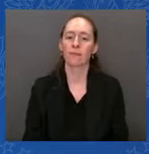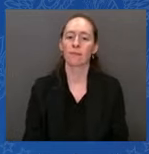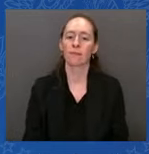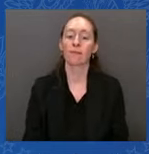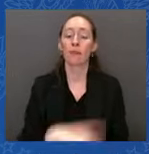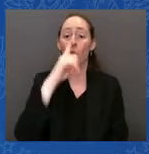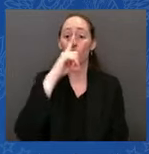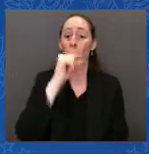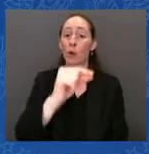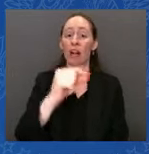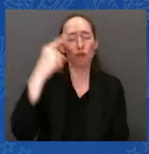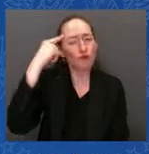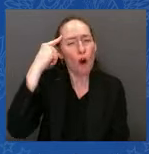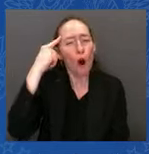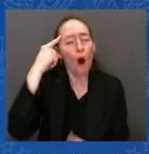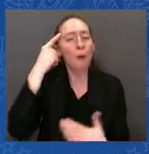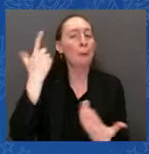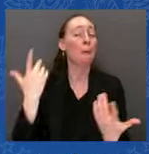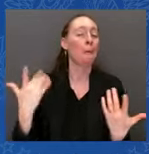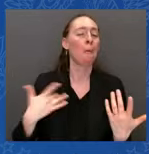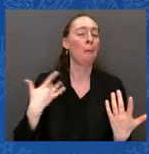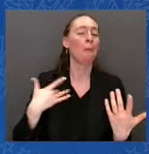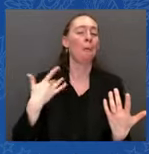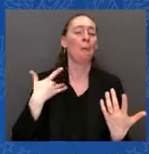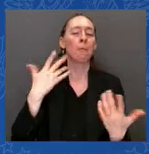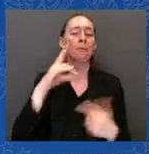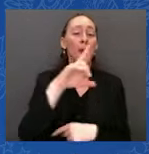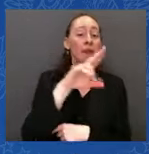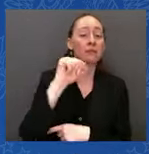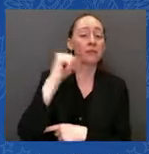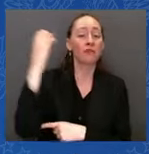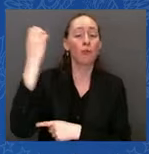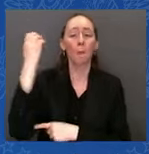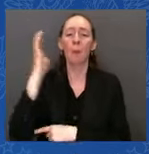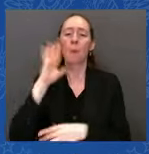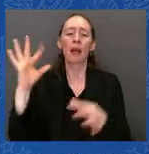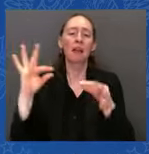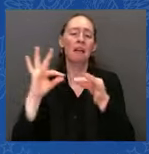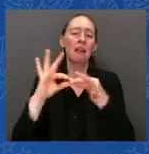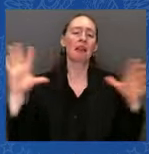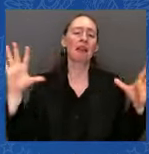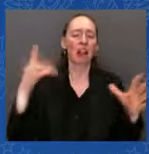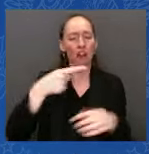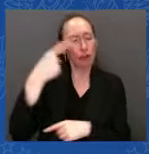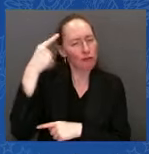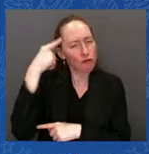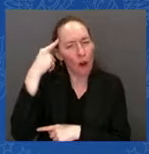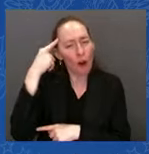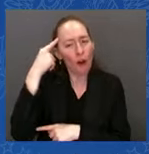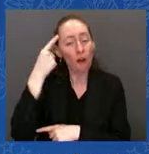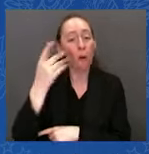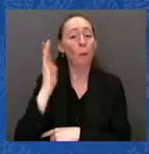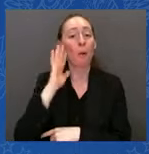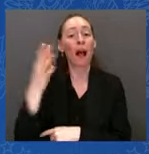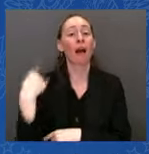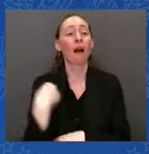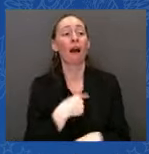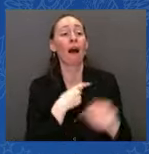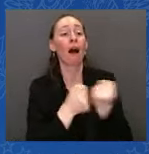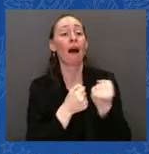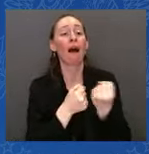He expected our support for Ukraine to crumble with time. He was wrong. He was wrong.